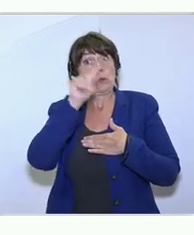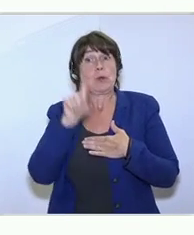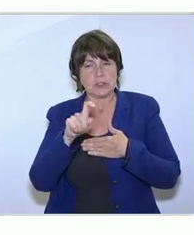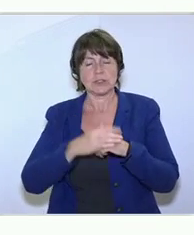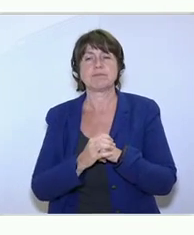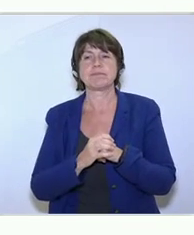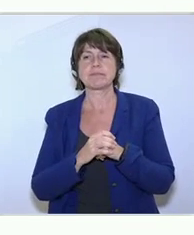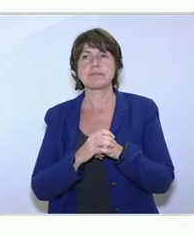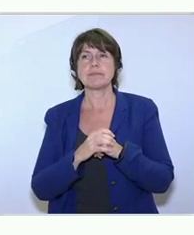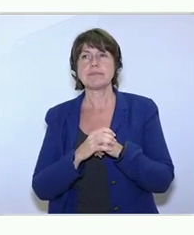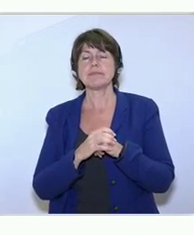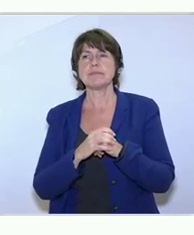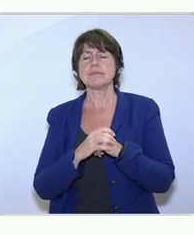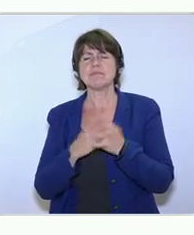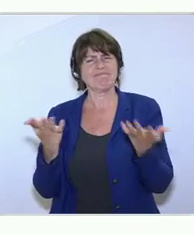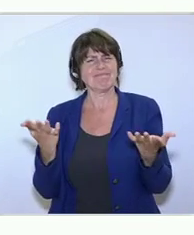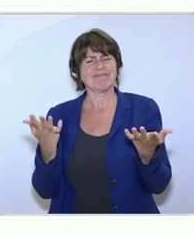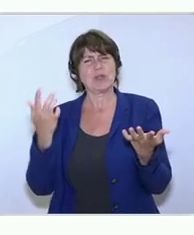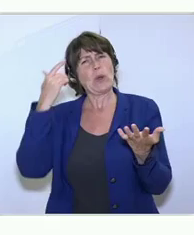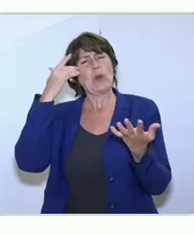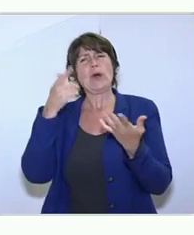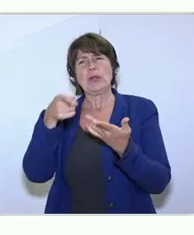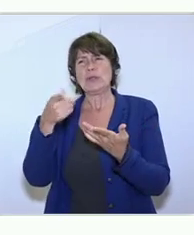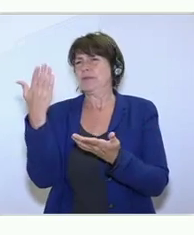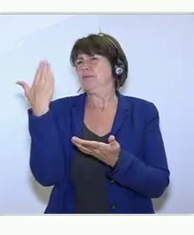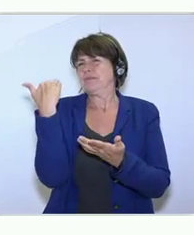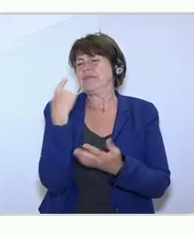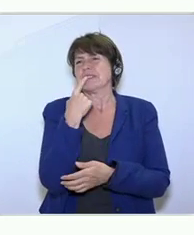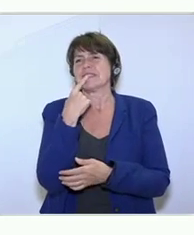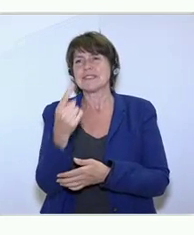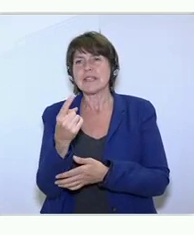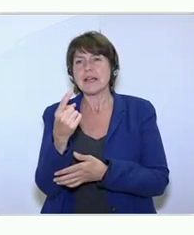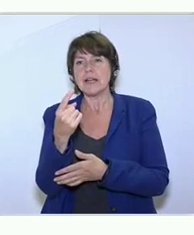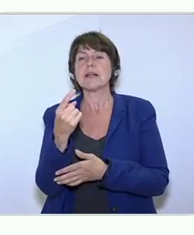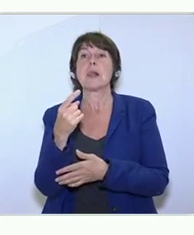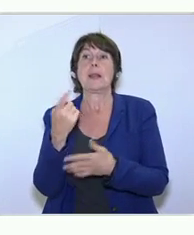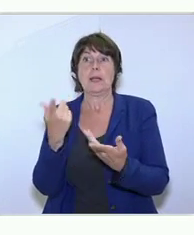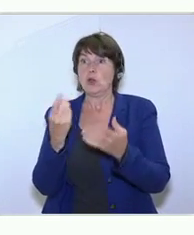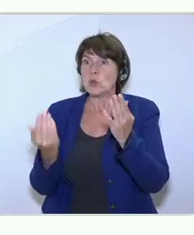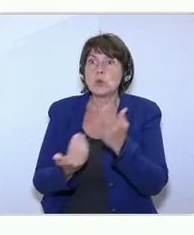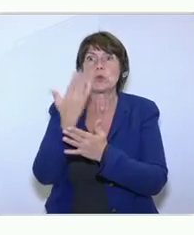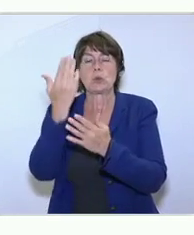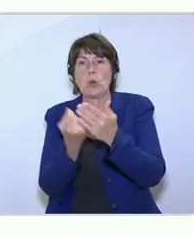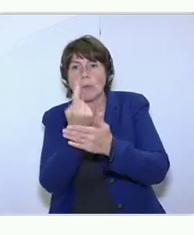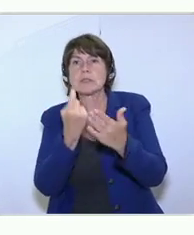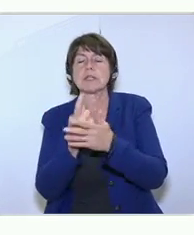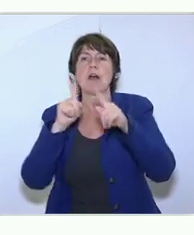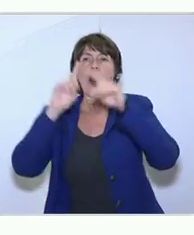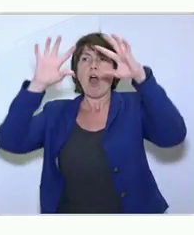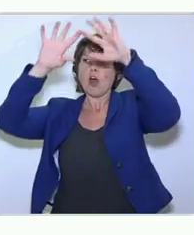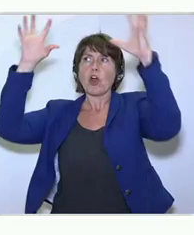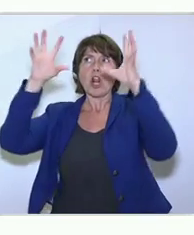is why you mentioned new opportunities like cloud computing,